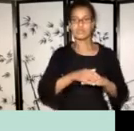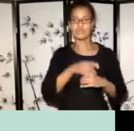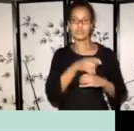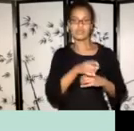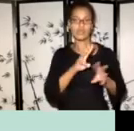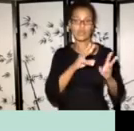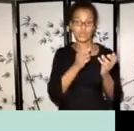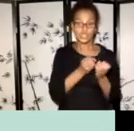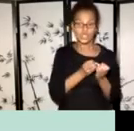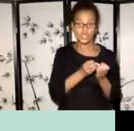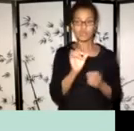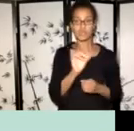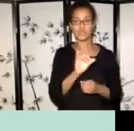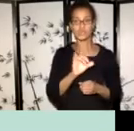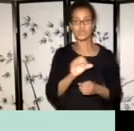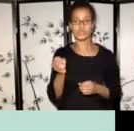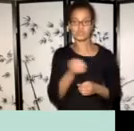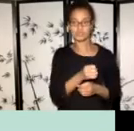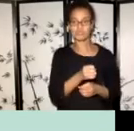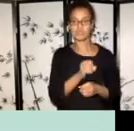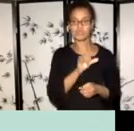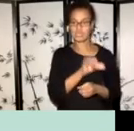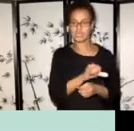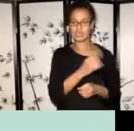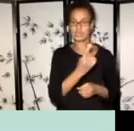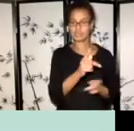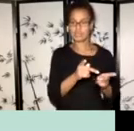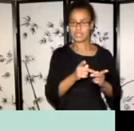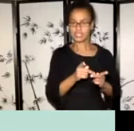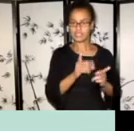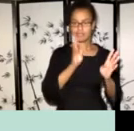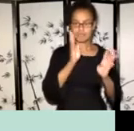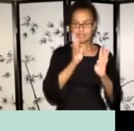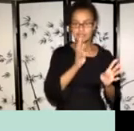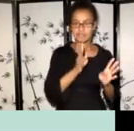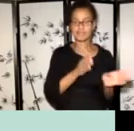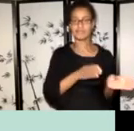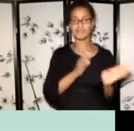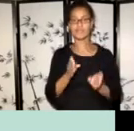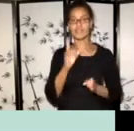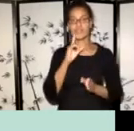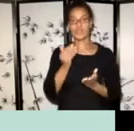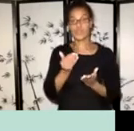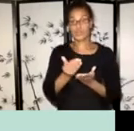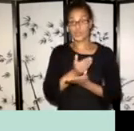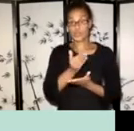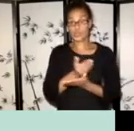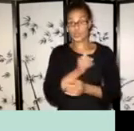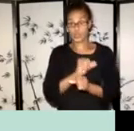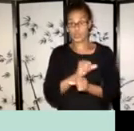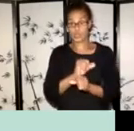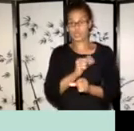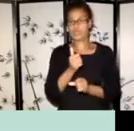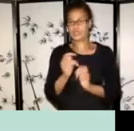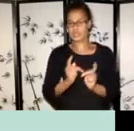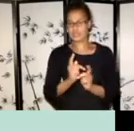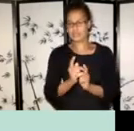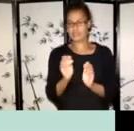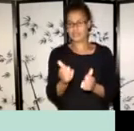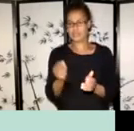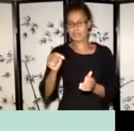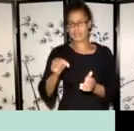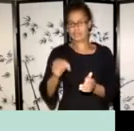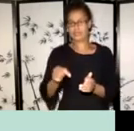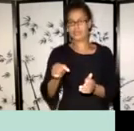residencies. Um, you can apply for the creation of new work. So this is available to any artists. can be